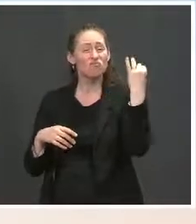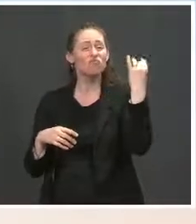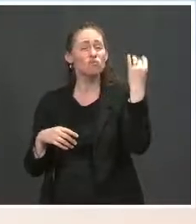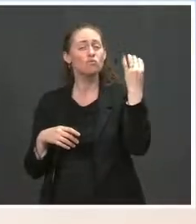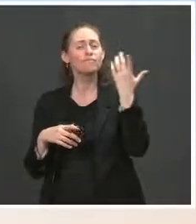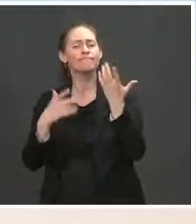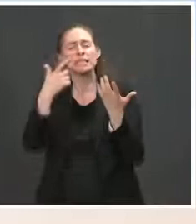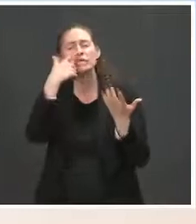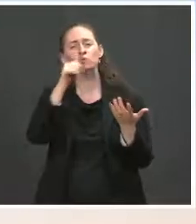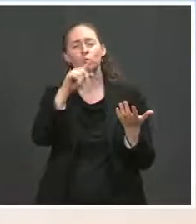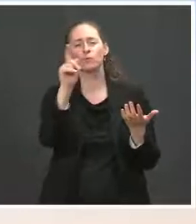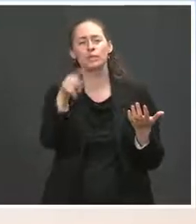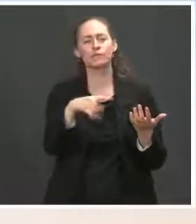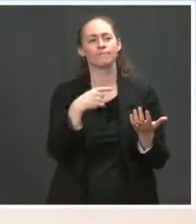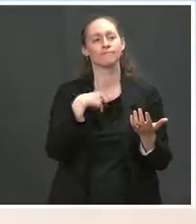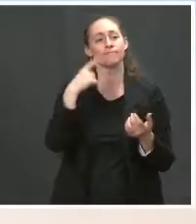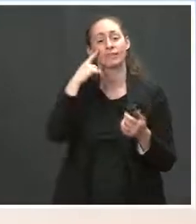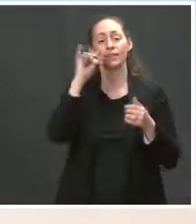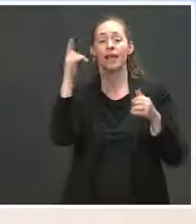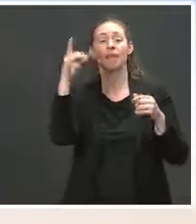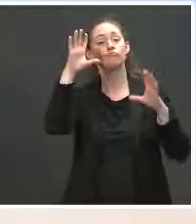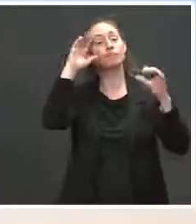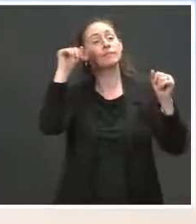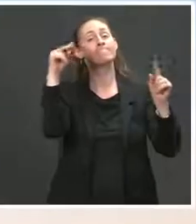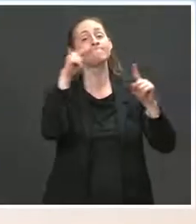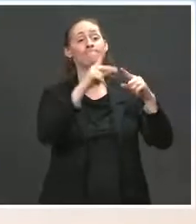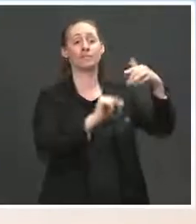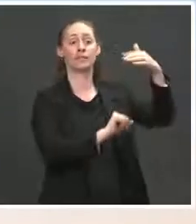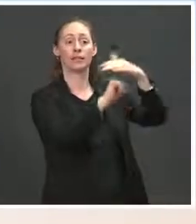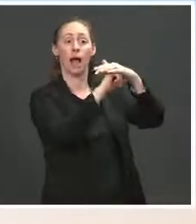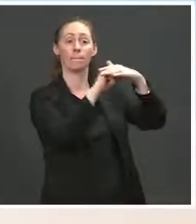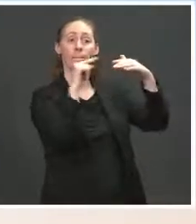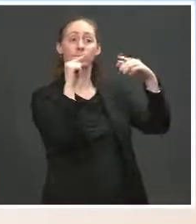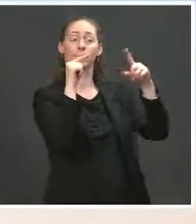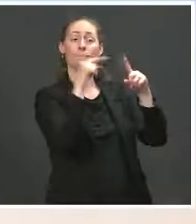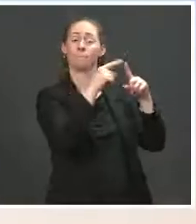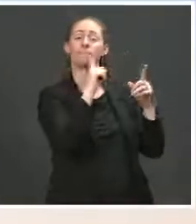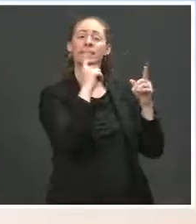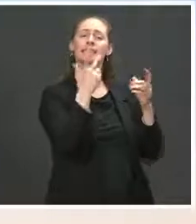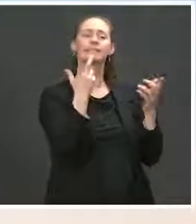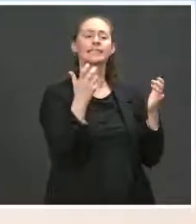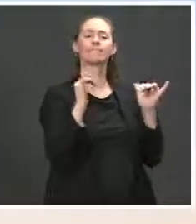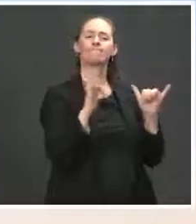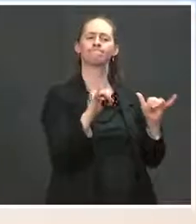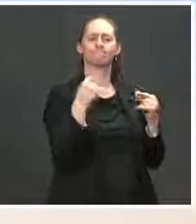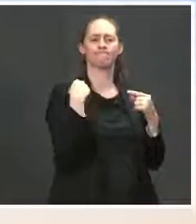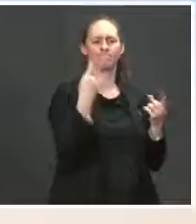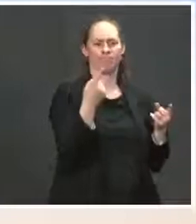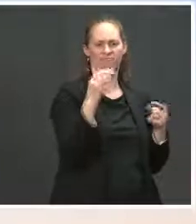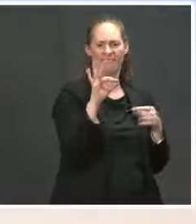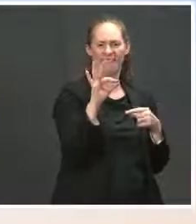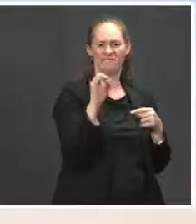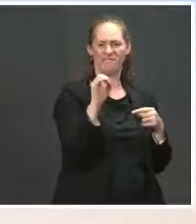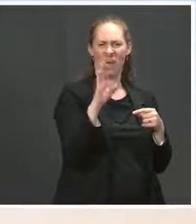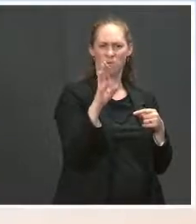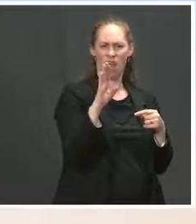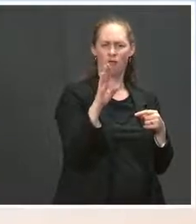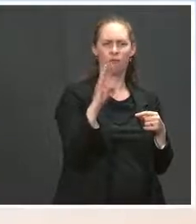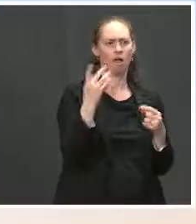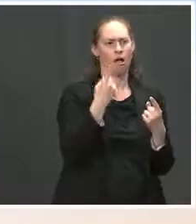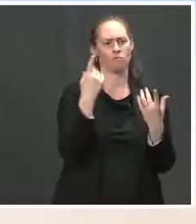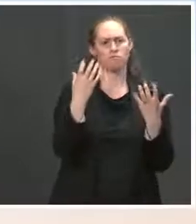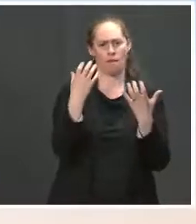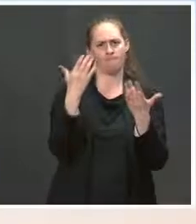cap or the President's objective has always been consistently, from February through last week, welcoming in 125